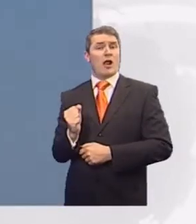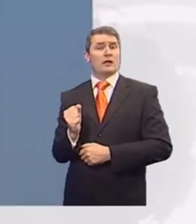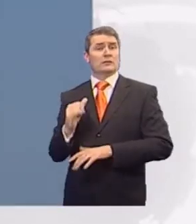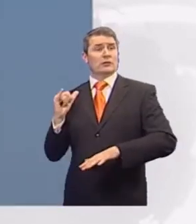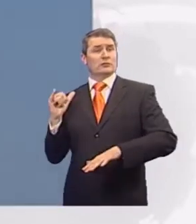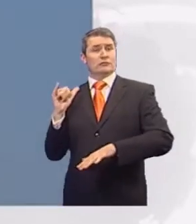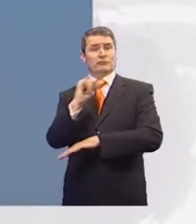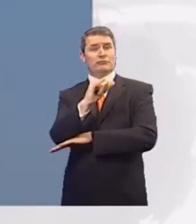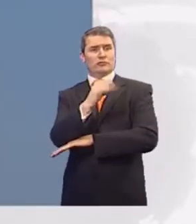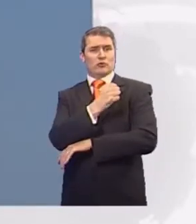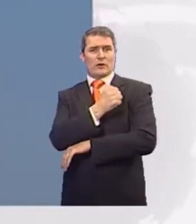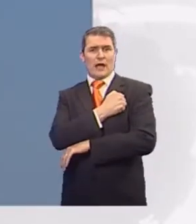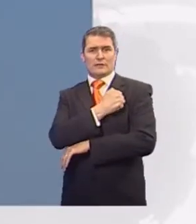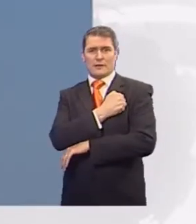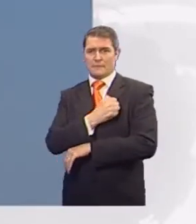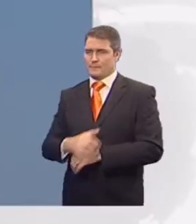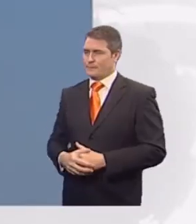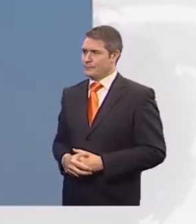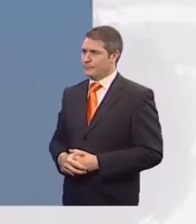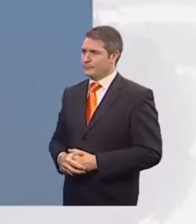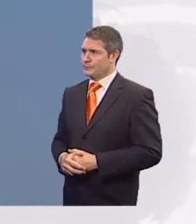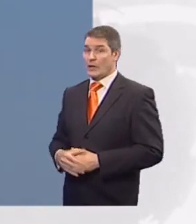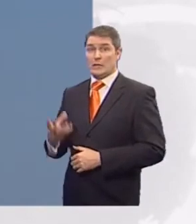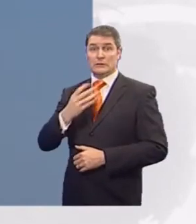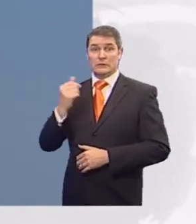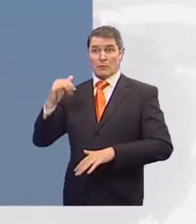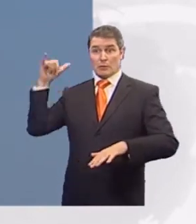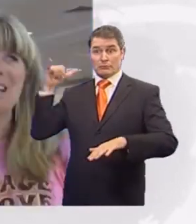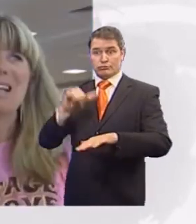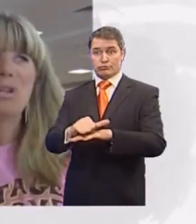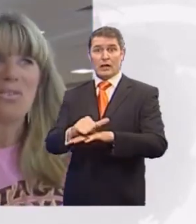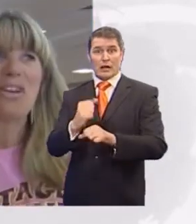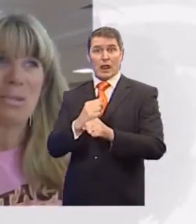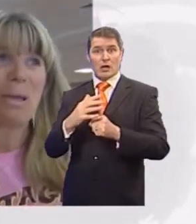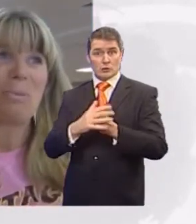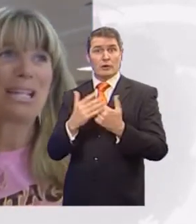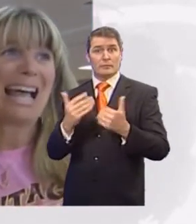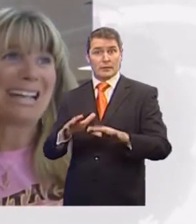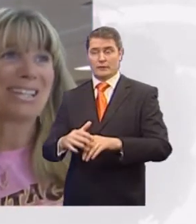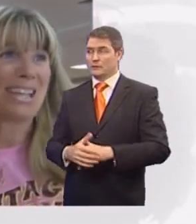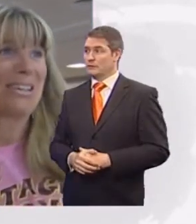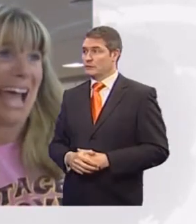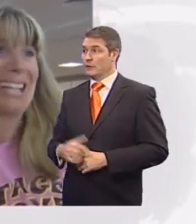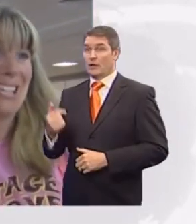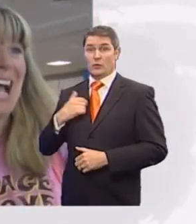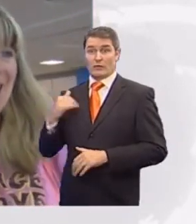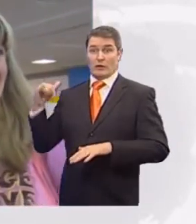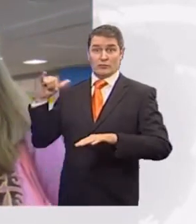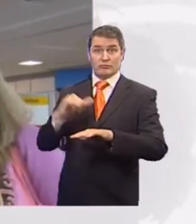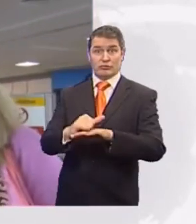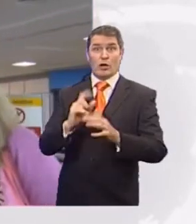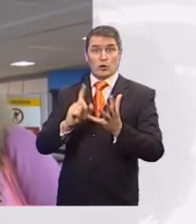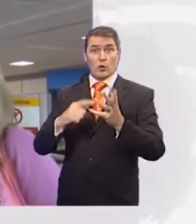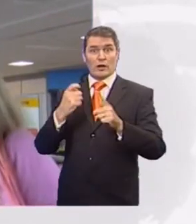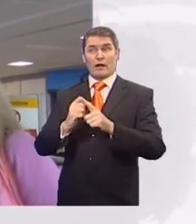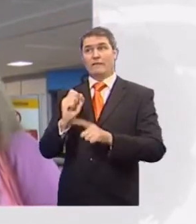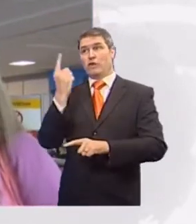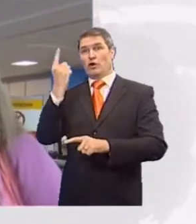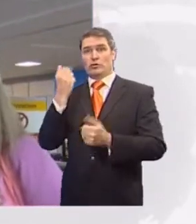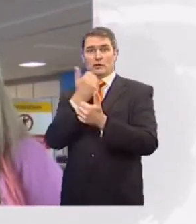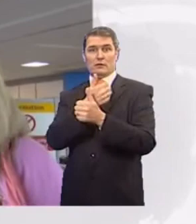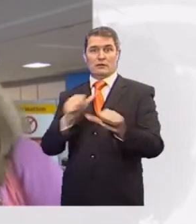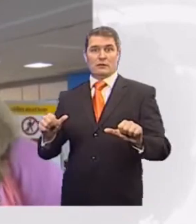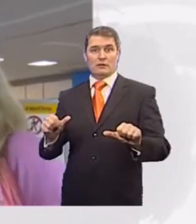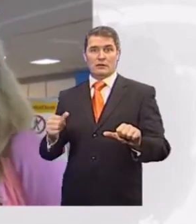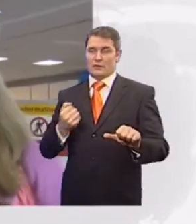has had a respite from the ash. Some have managed to land in Glasgow too. We're the first people to land in the UK today they said to us so yeah